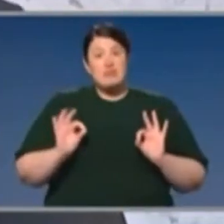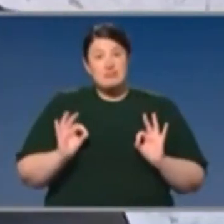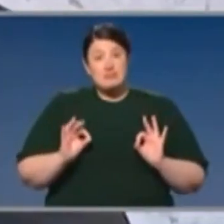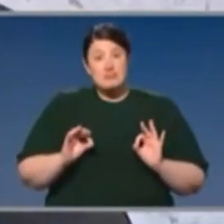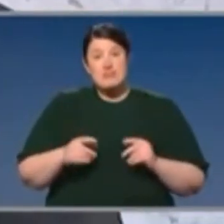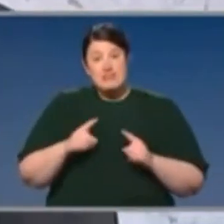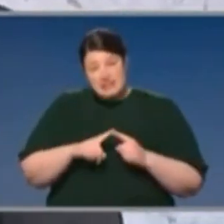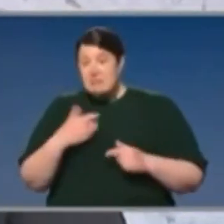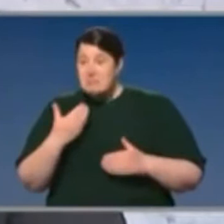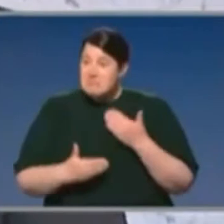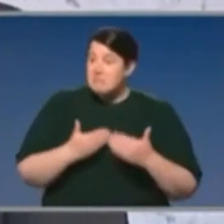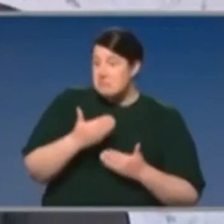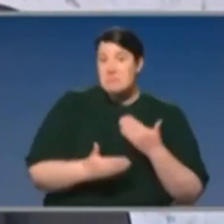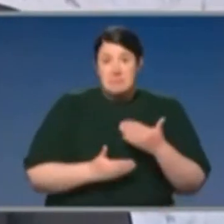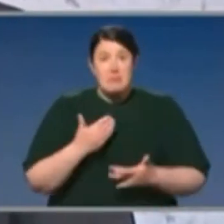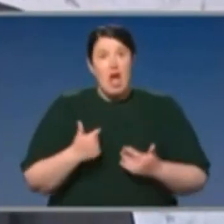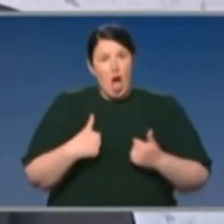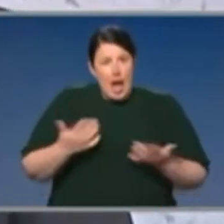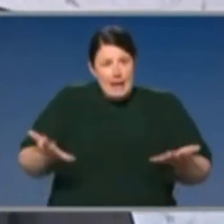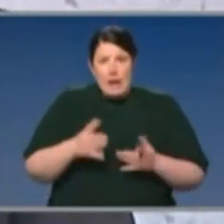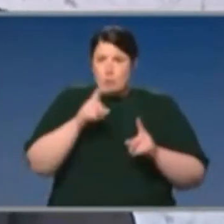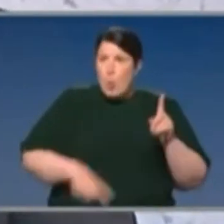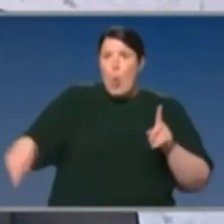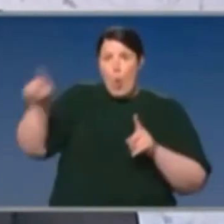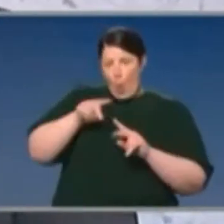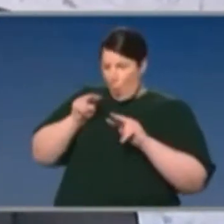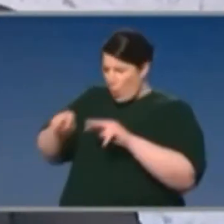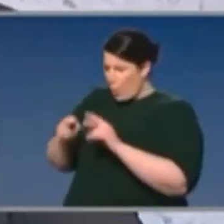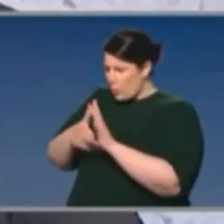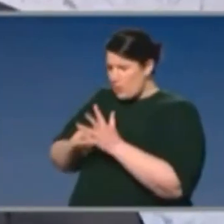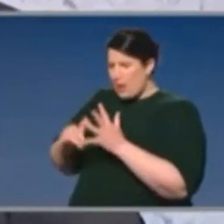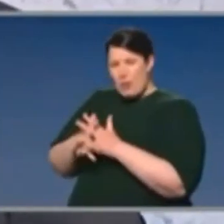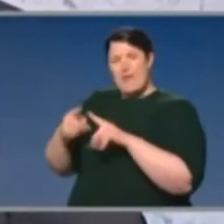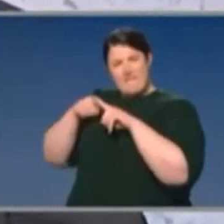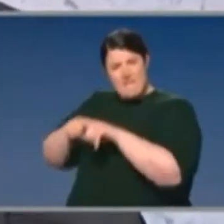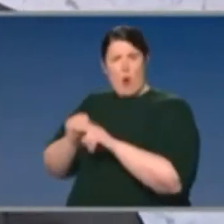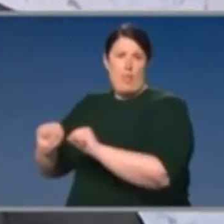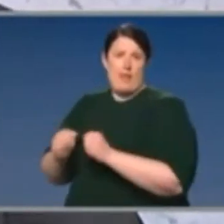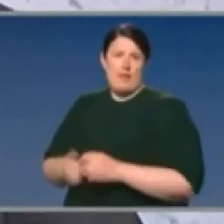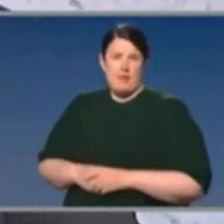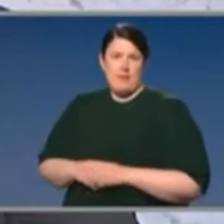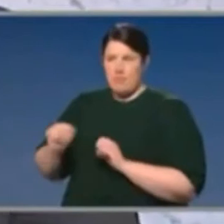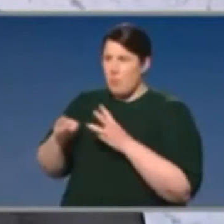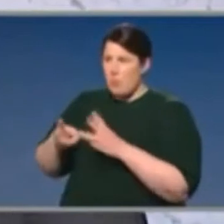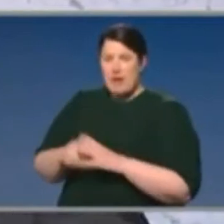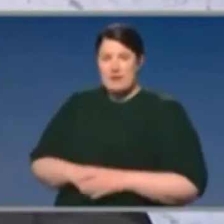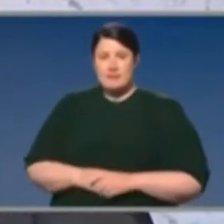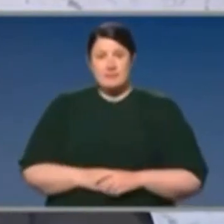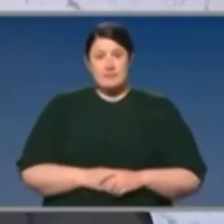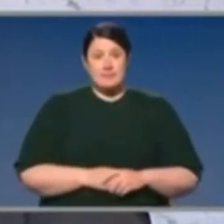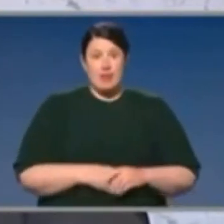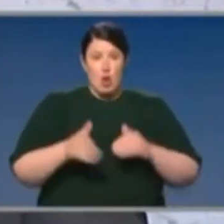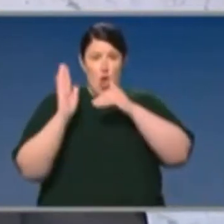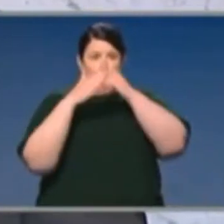I am strongly urging the country to go in, because Australia being shut is not success. Australia